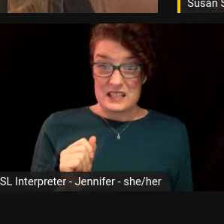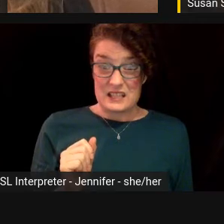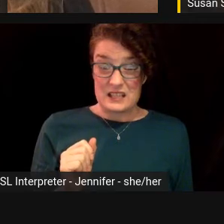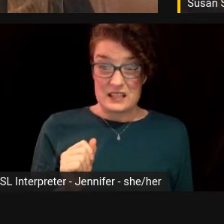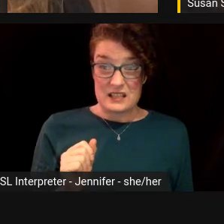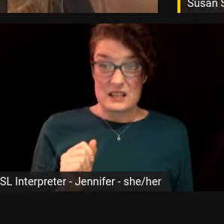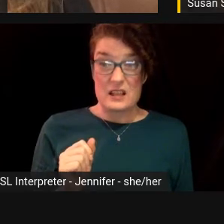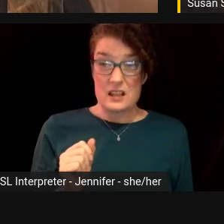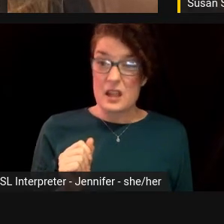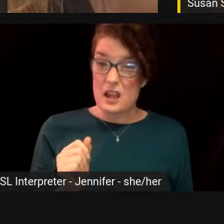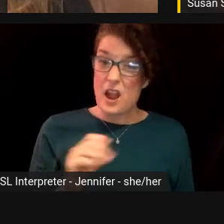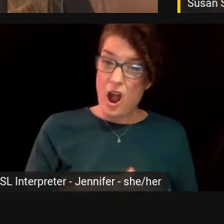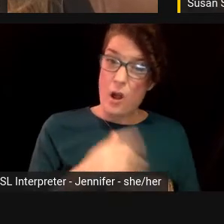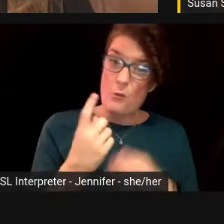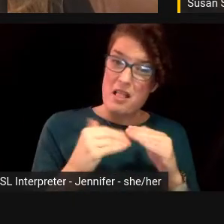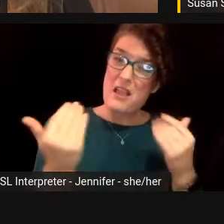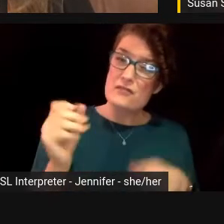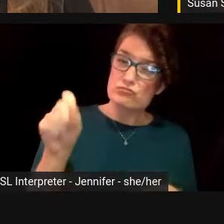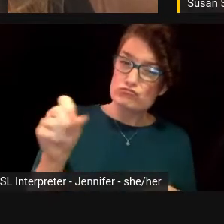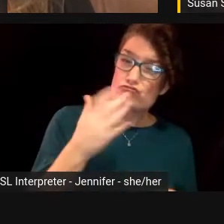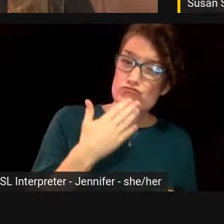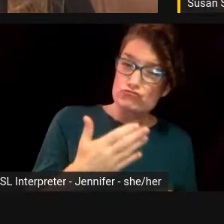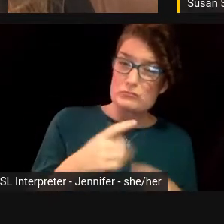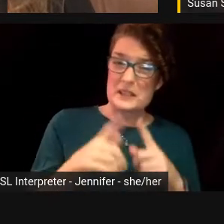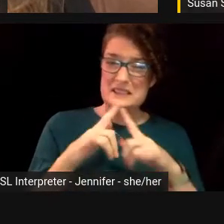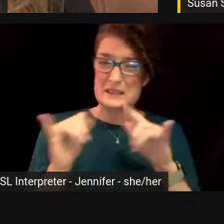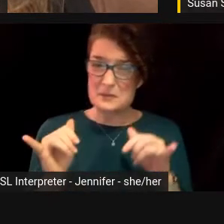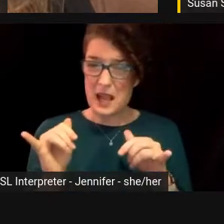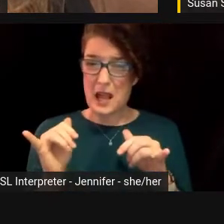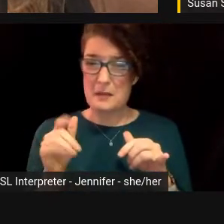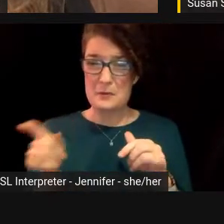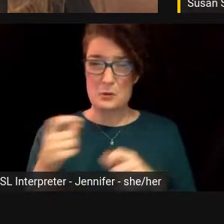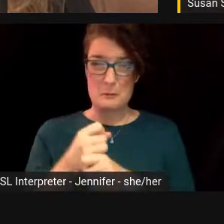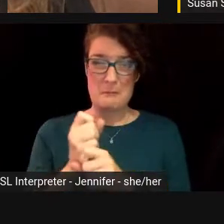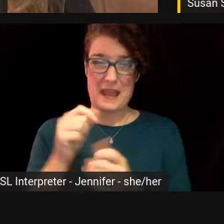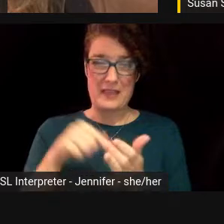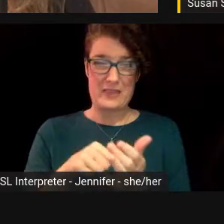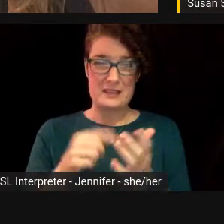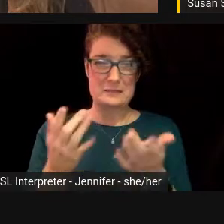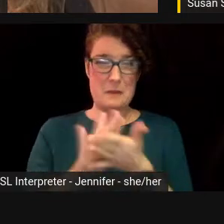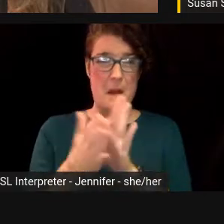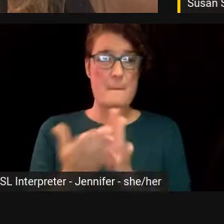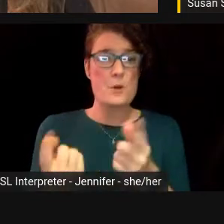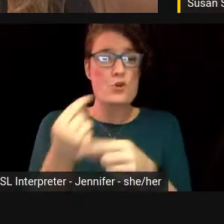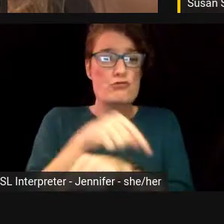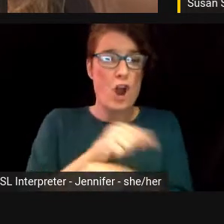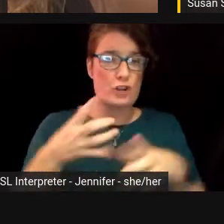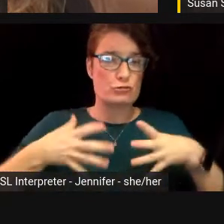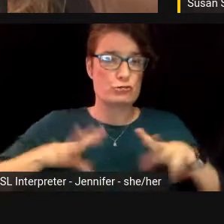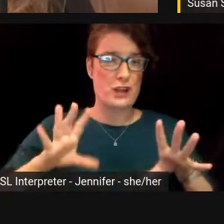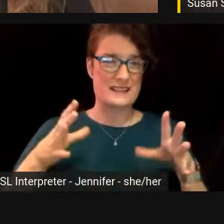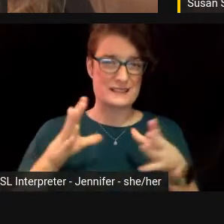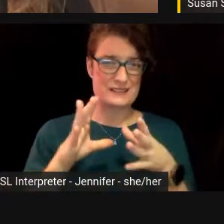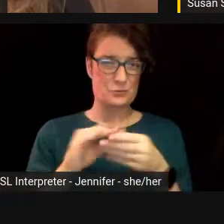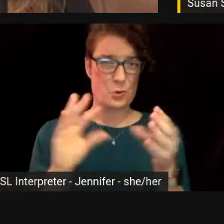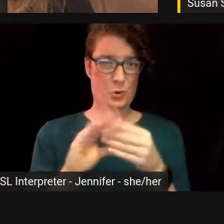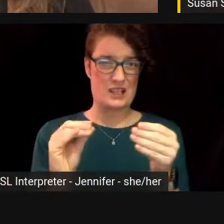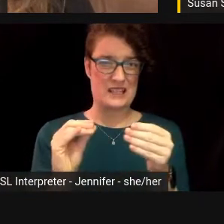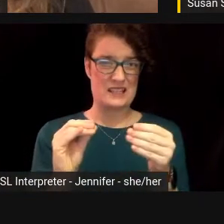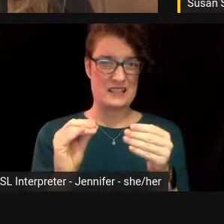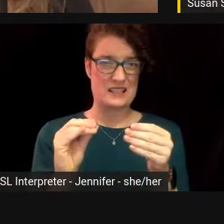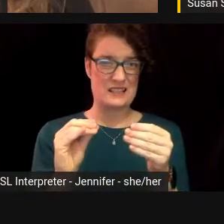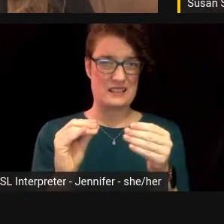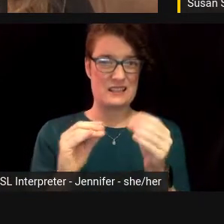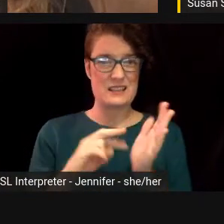at one level, but you're kind of making it into a cross-dresser story. You know, like you're kind of making the story